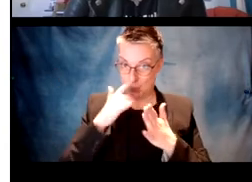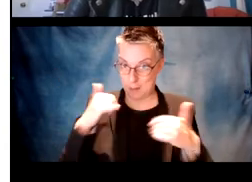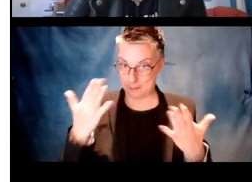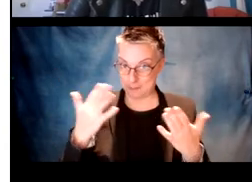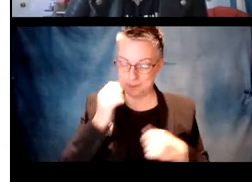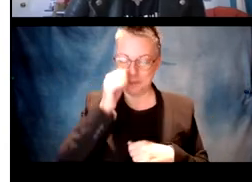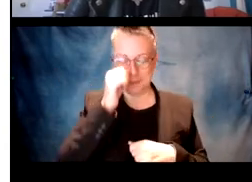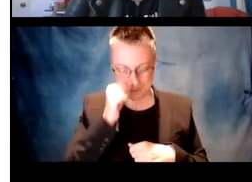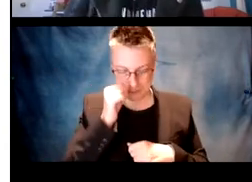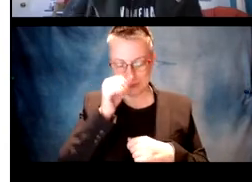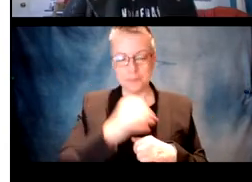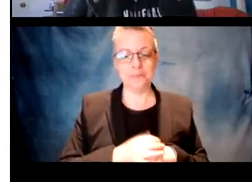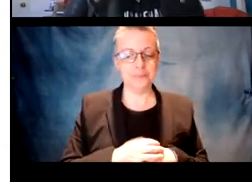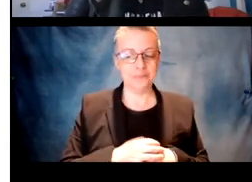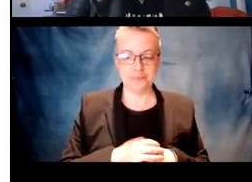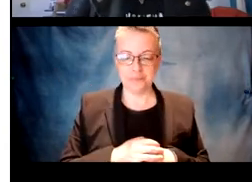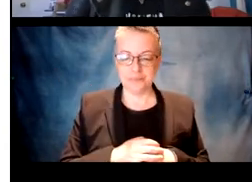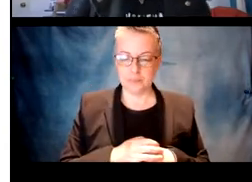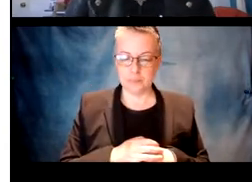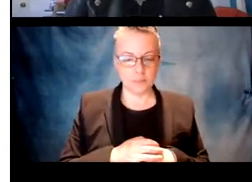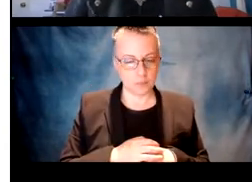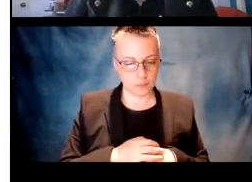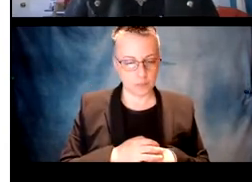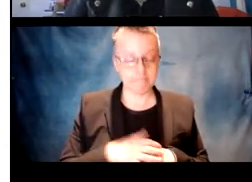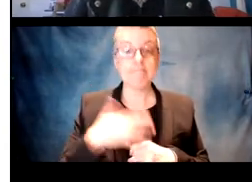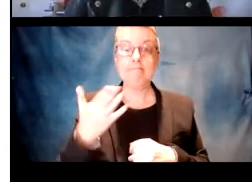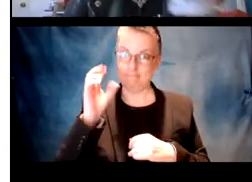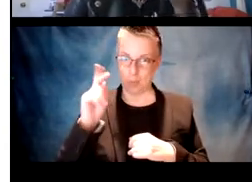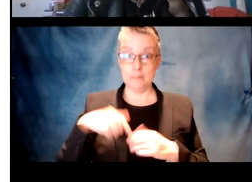Okay. All right. Okay. you're a study.